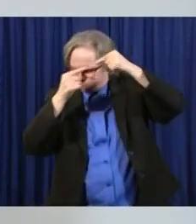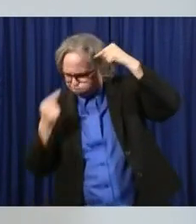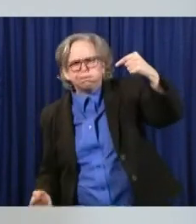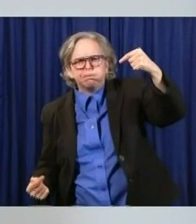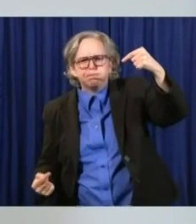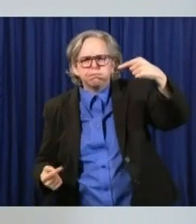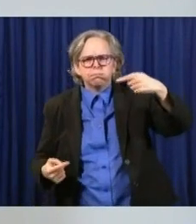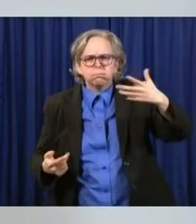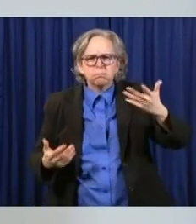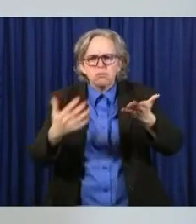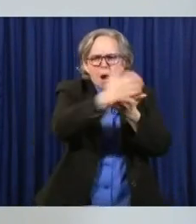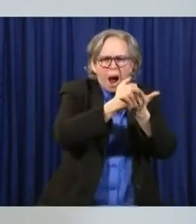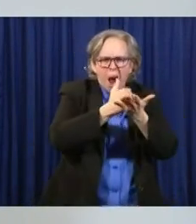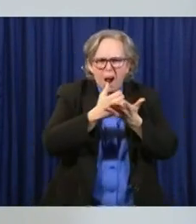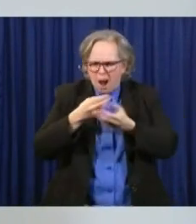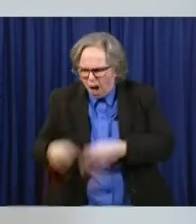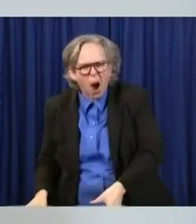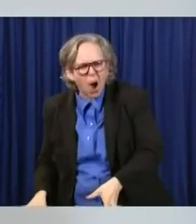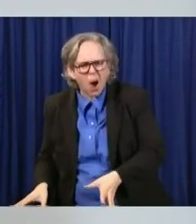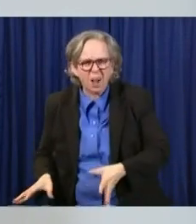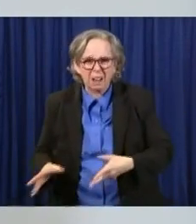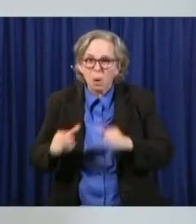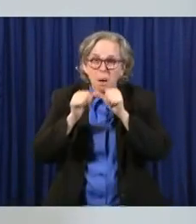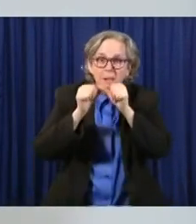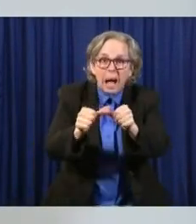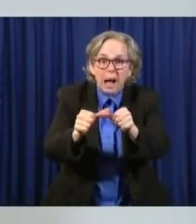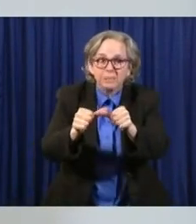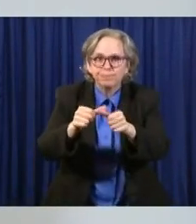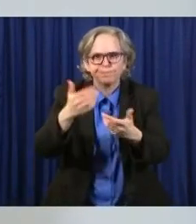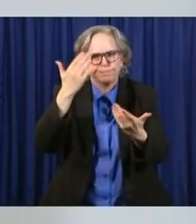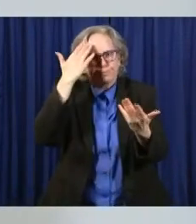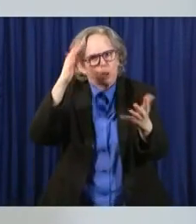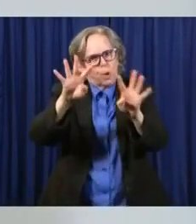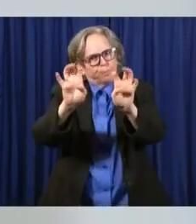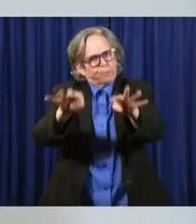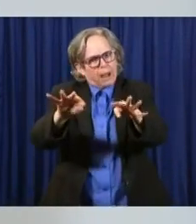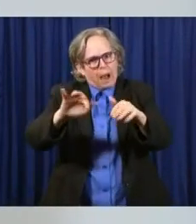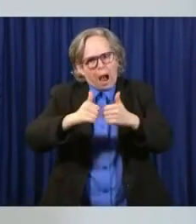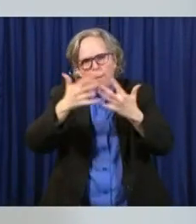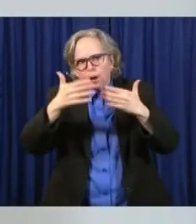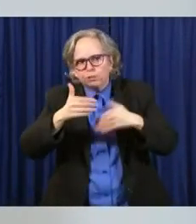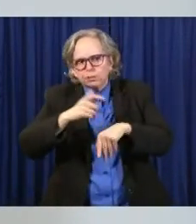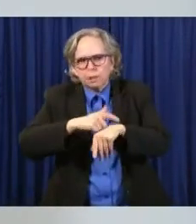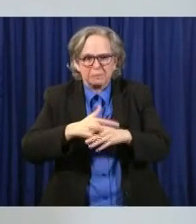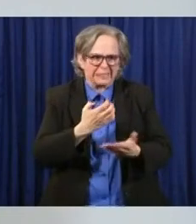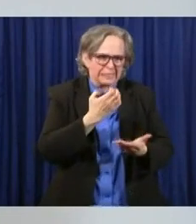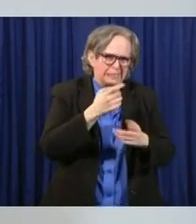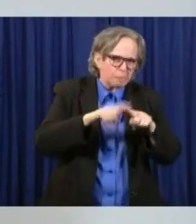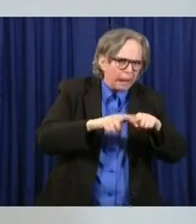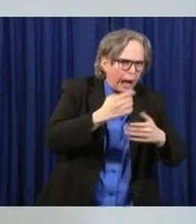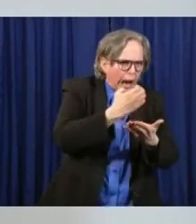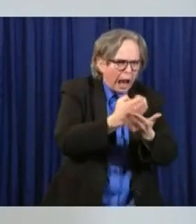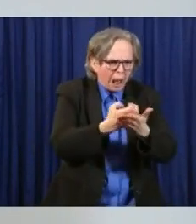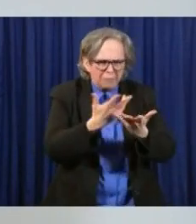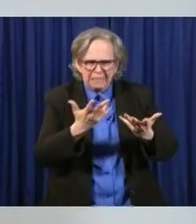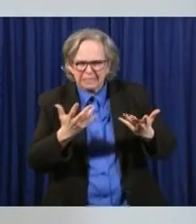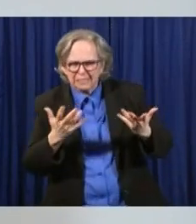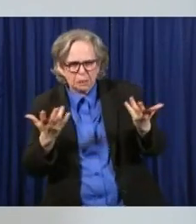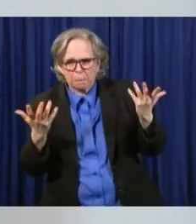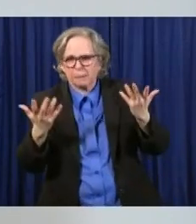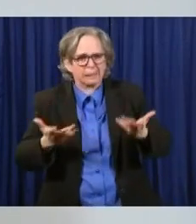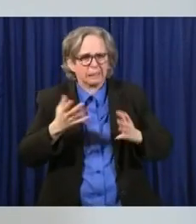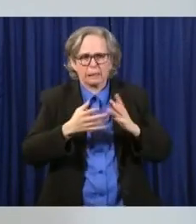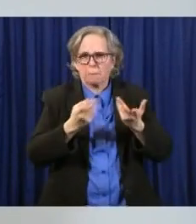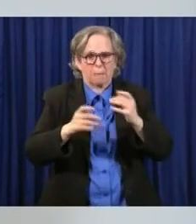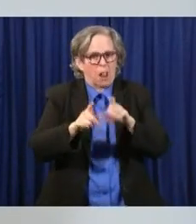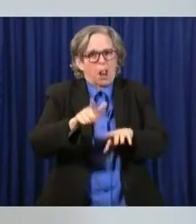We don't know how long it's going to last. The economic consequences, the budgetary consequences could be shorter, could be longer, but